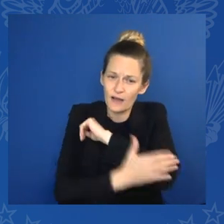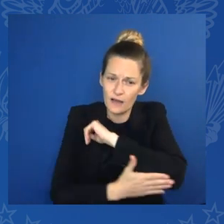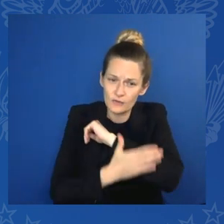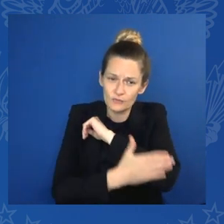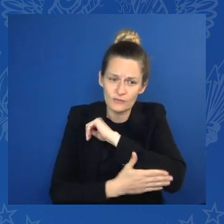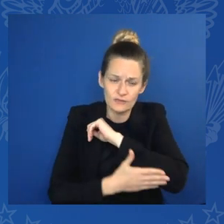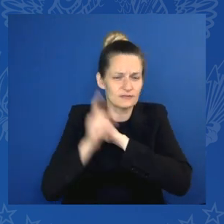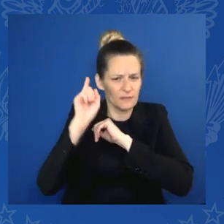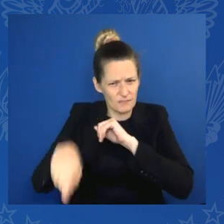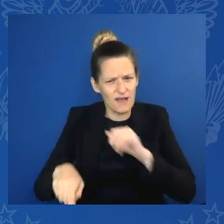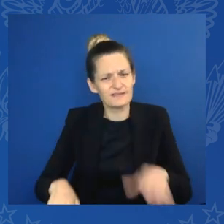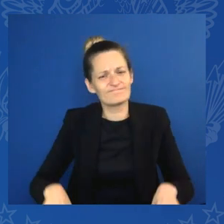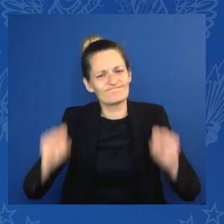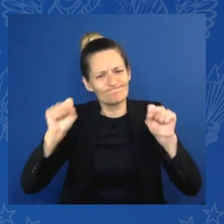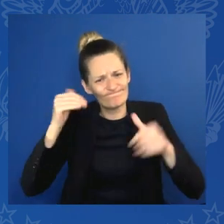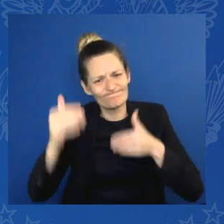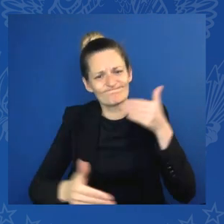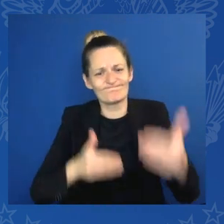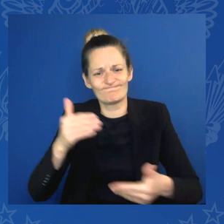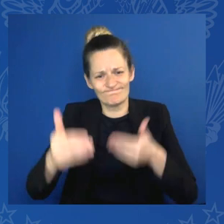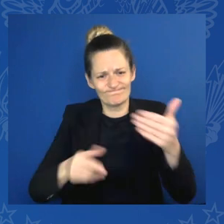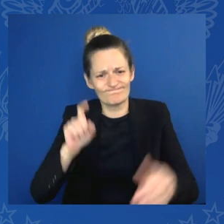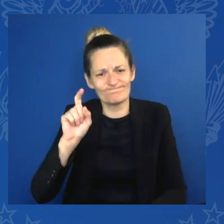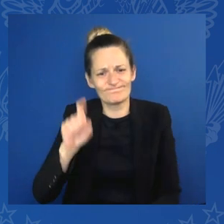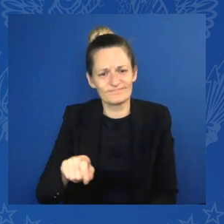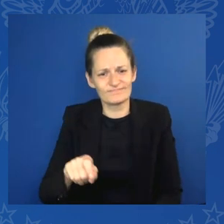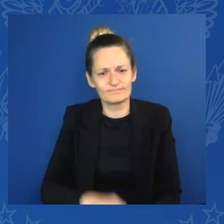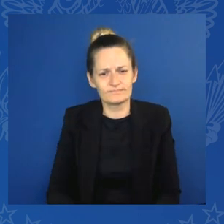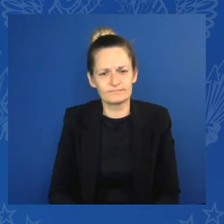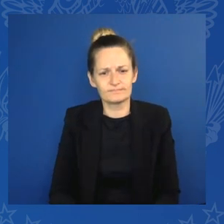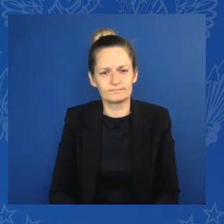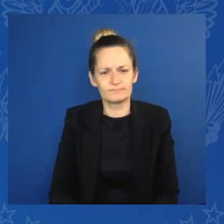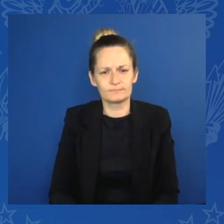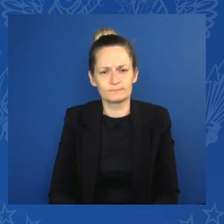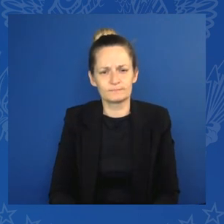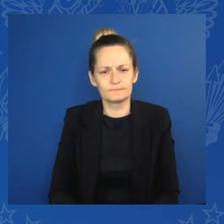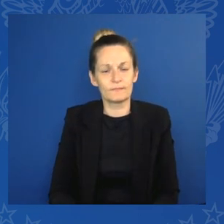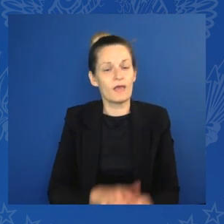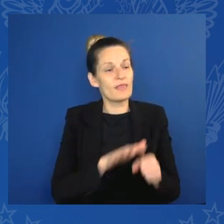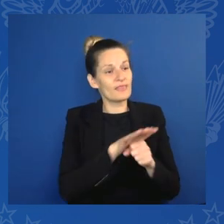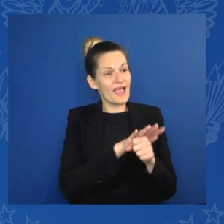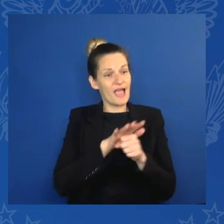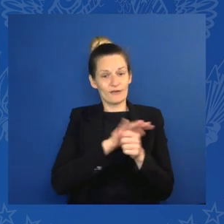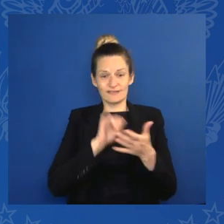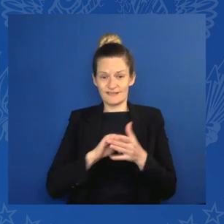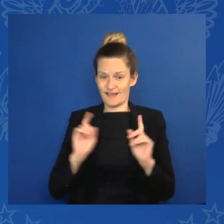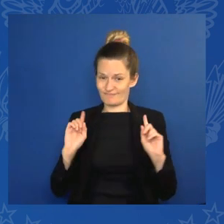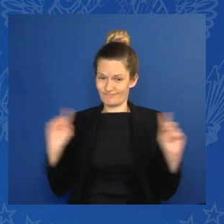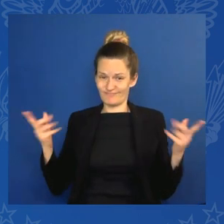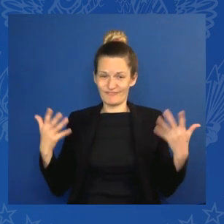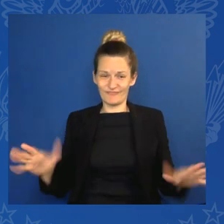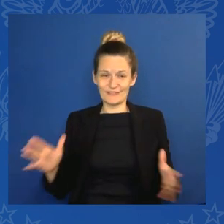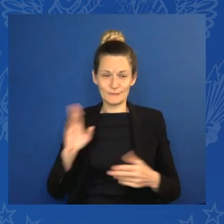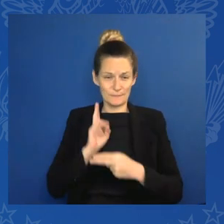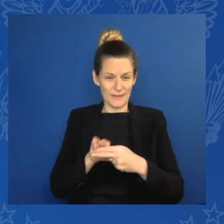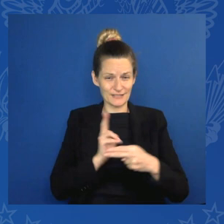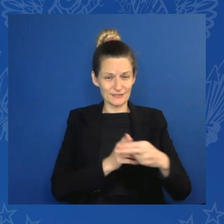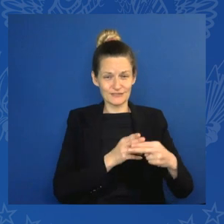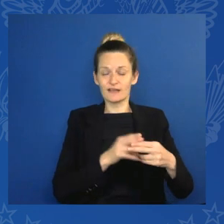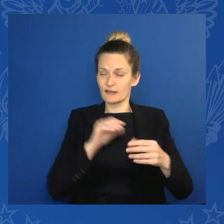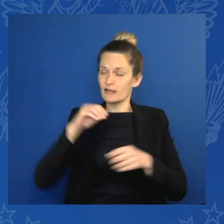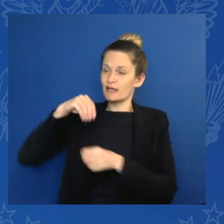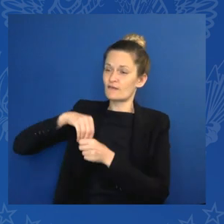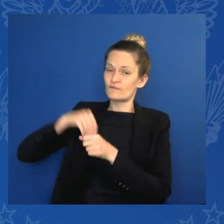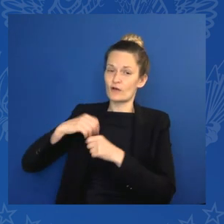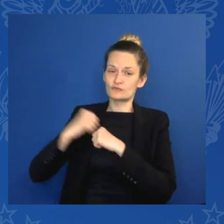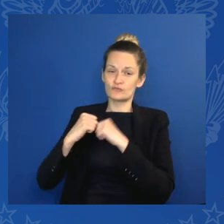The areas, you've heard the many areas in which these investment projects are going to be undertaken. But on two areas,